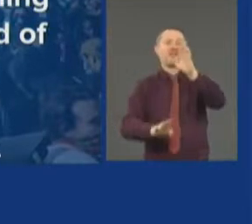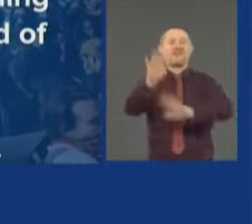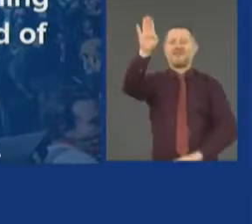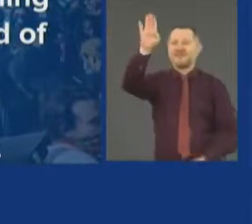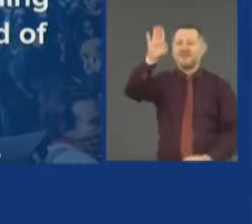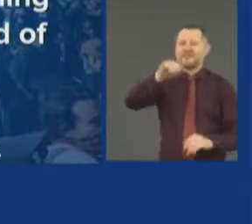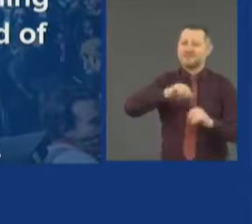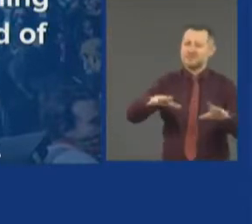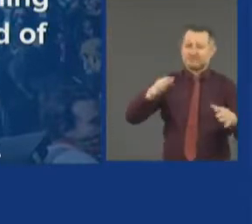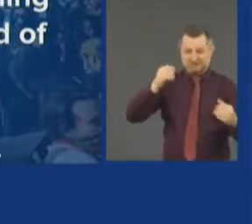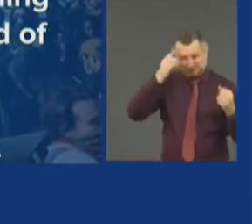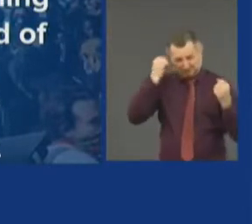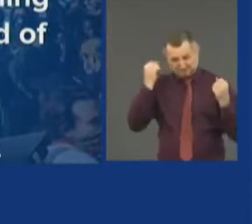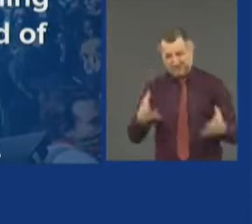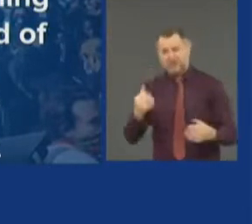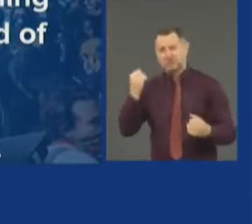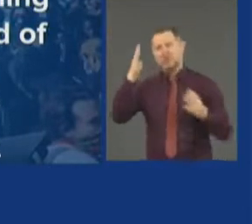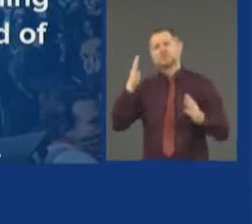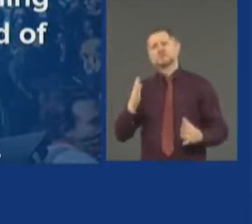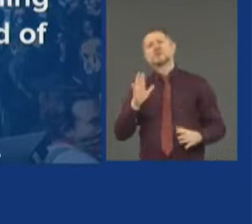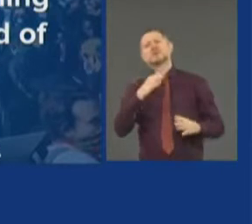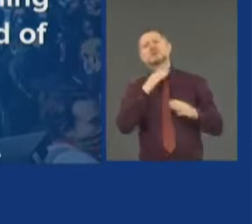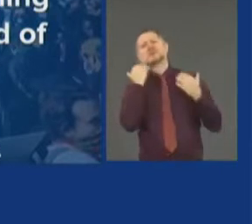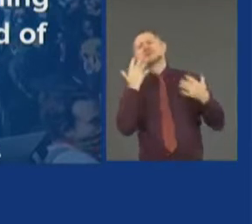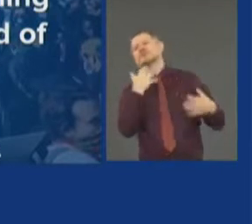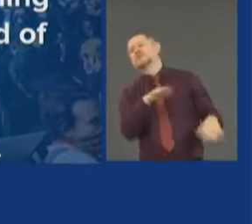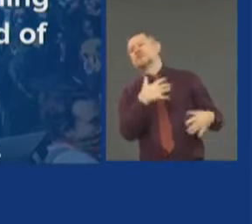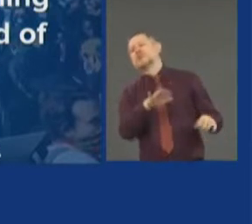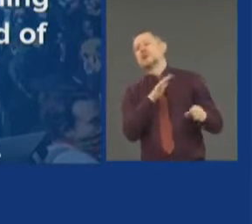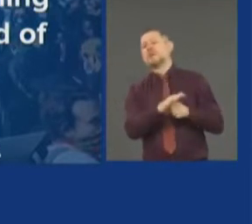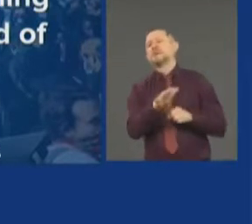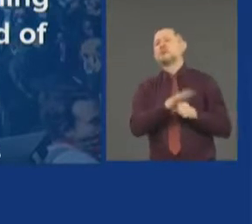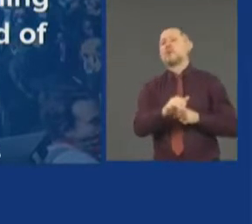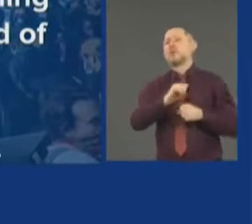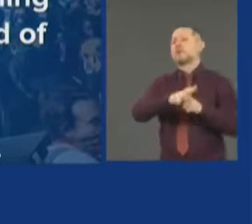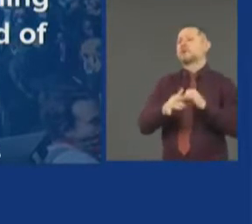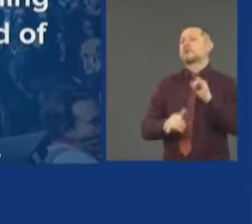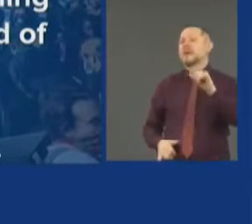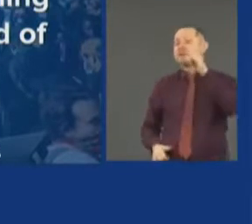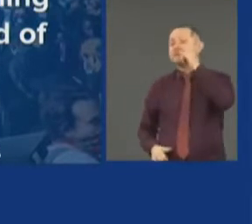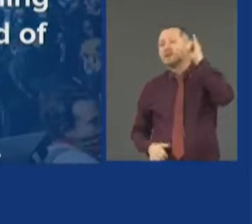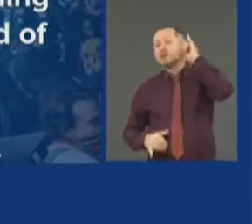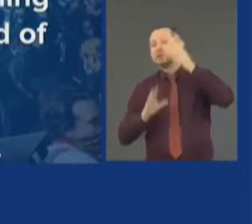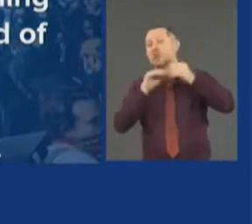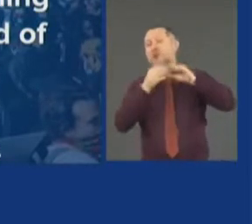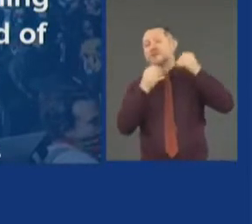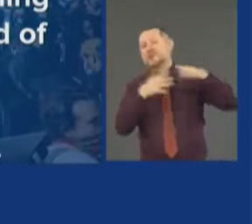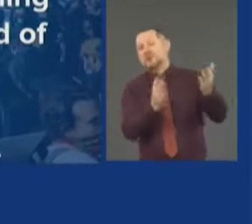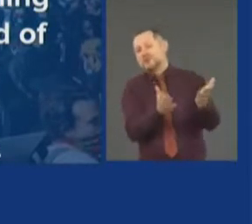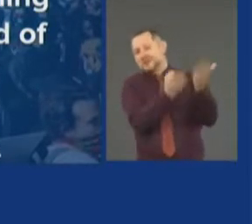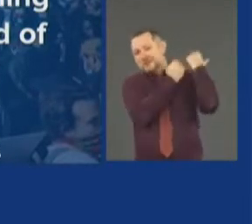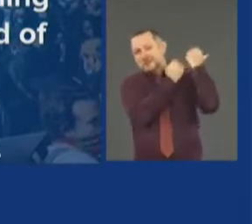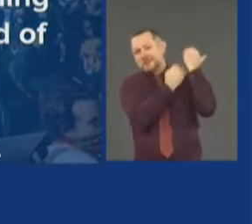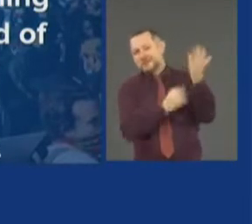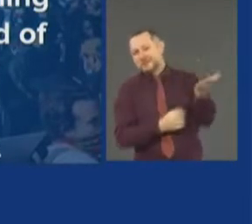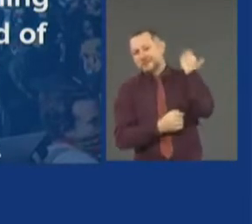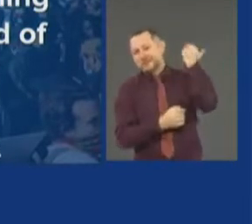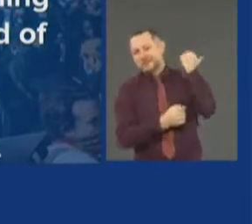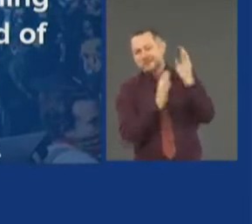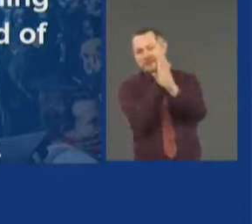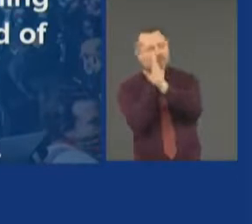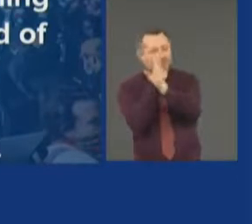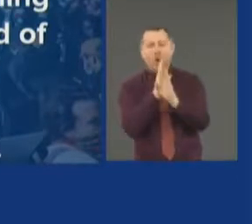to hear about COVID anymore. COVID is yesterday's news. No, COVID is still a problem.